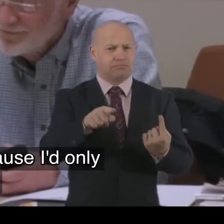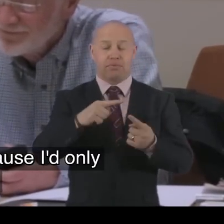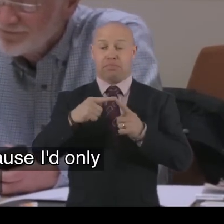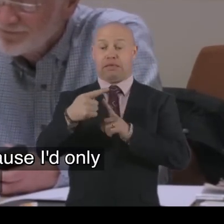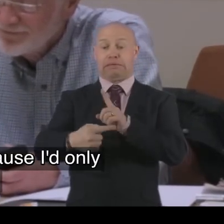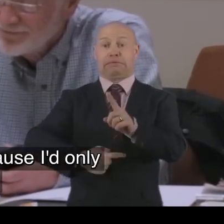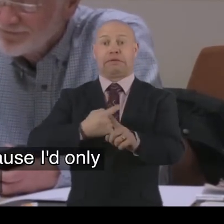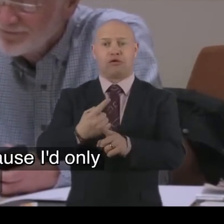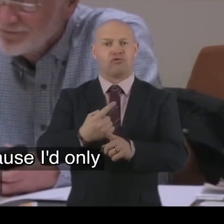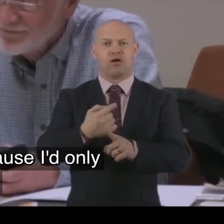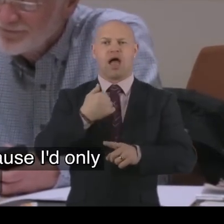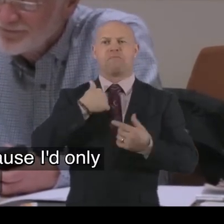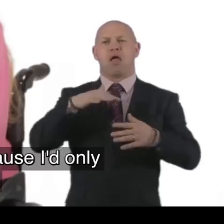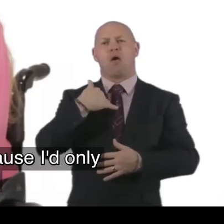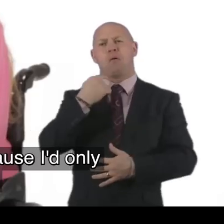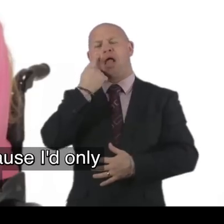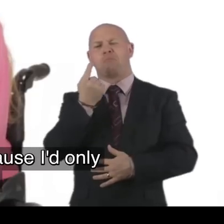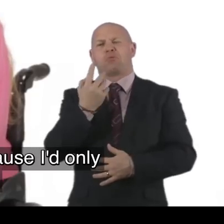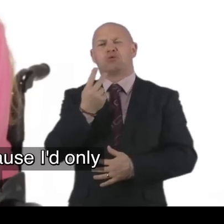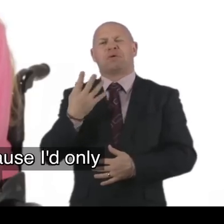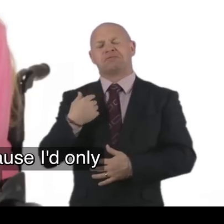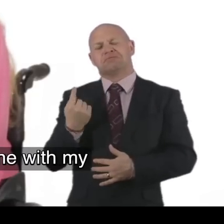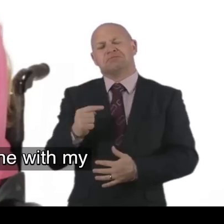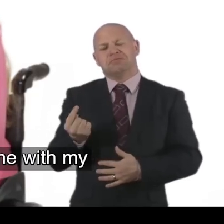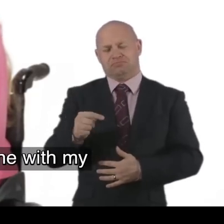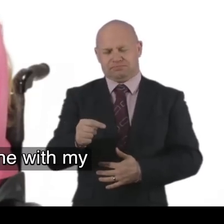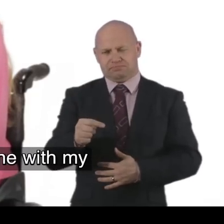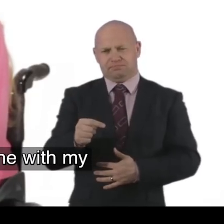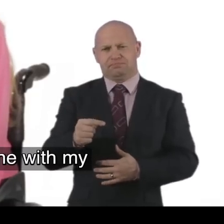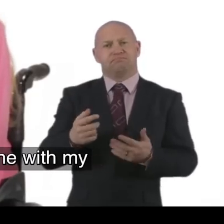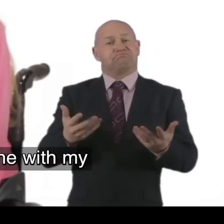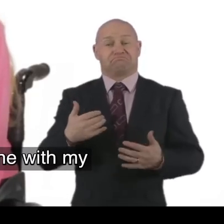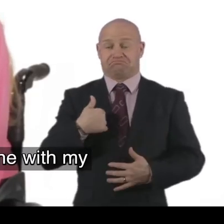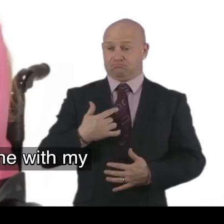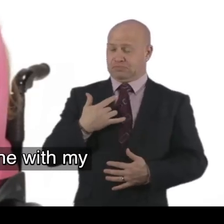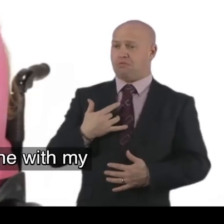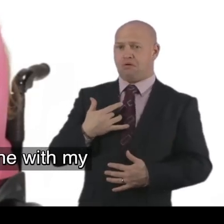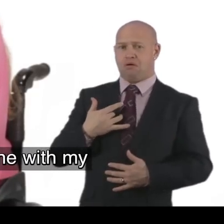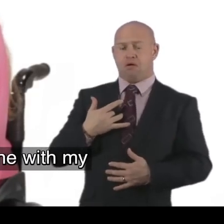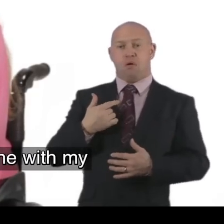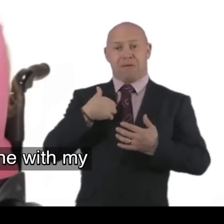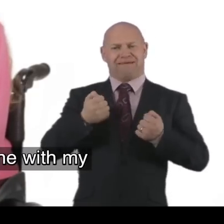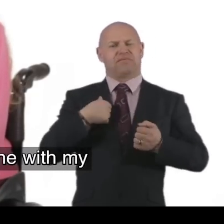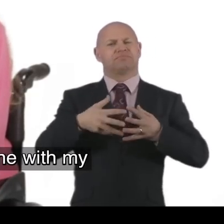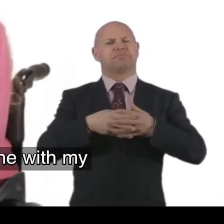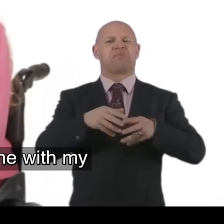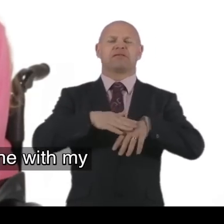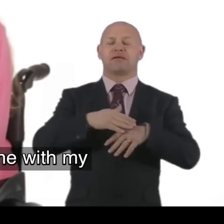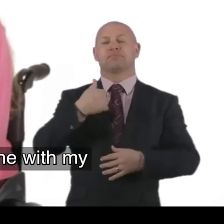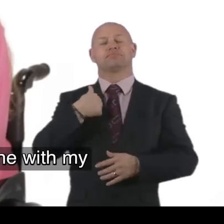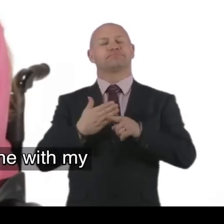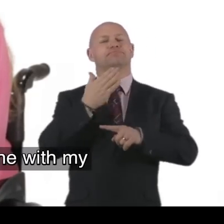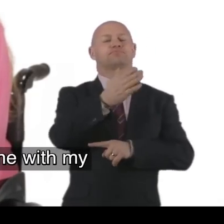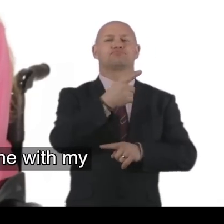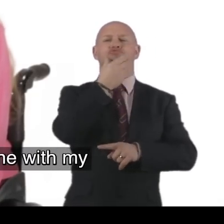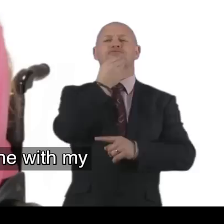year after. Because I'd only dabbled, I'd only come once or twice to have a look at it. And I thought, I didn't really have time. But I had spare time and I went to a Christmas